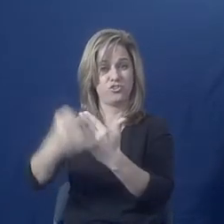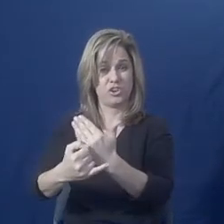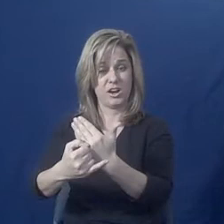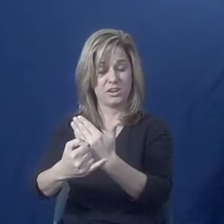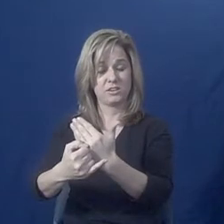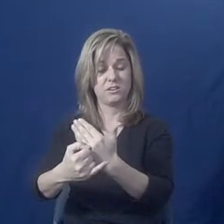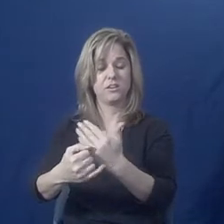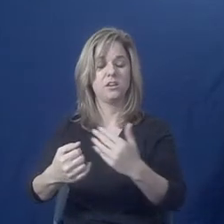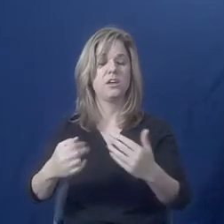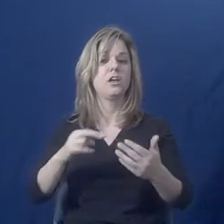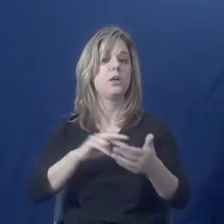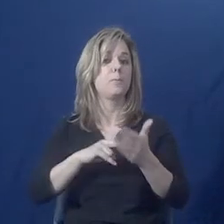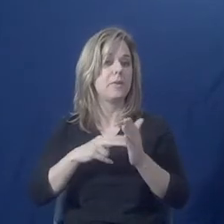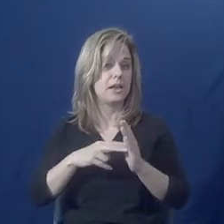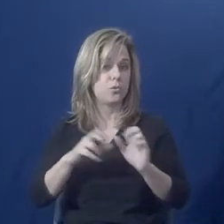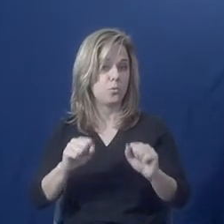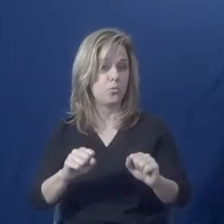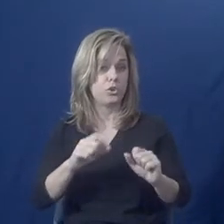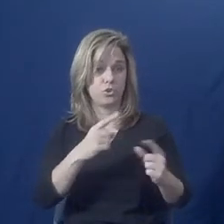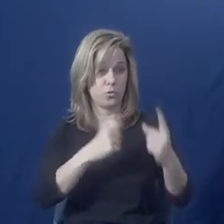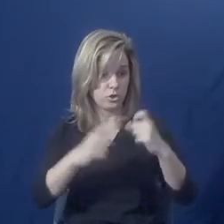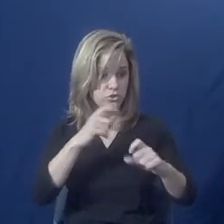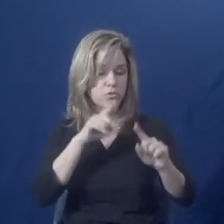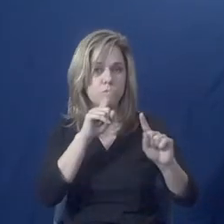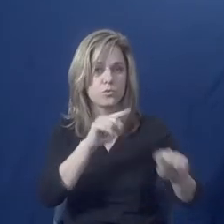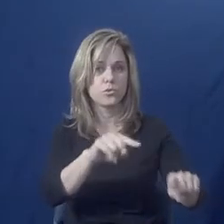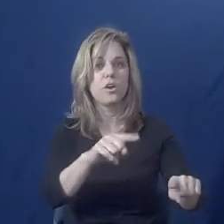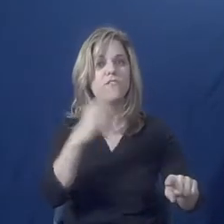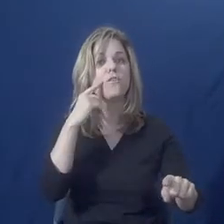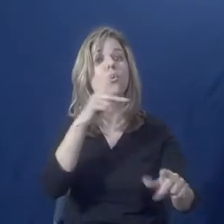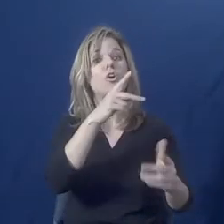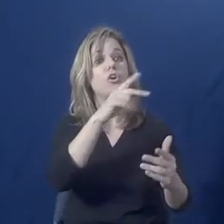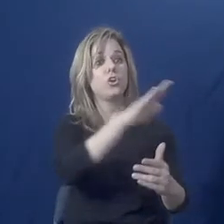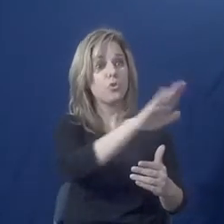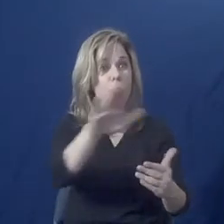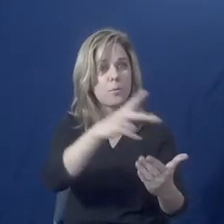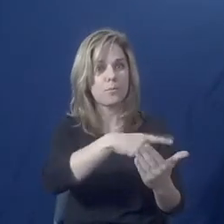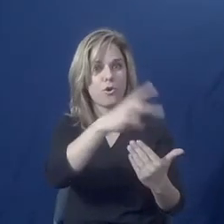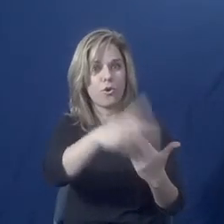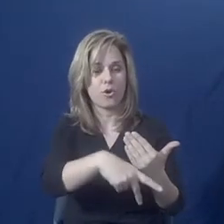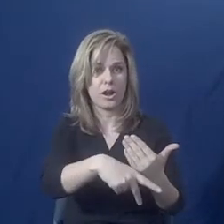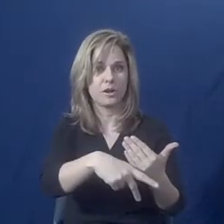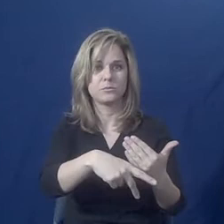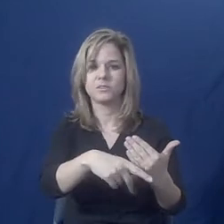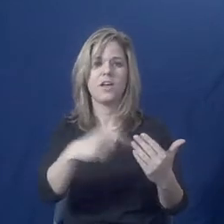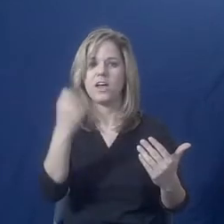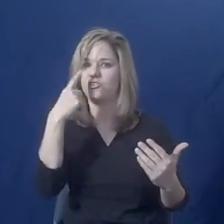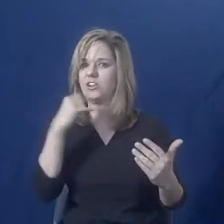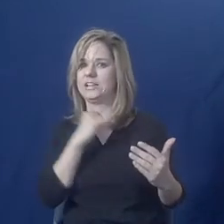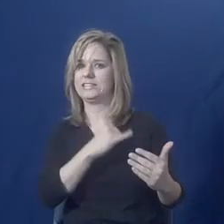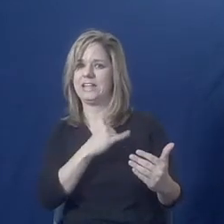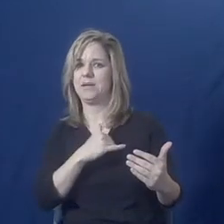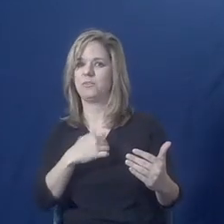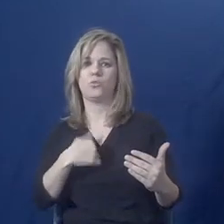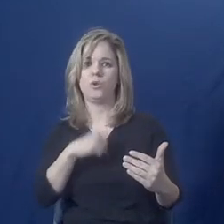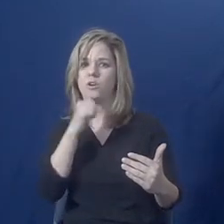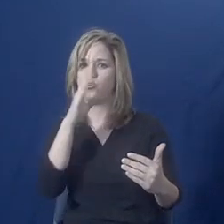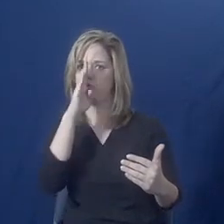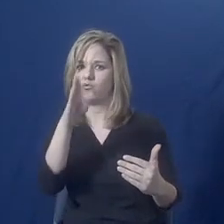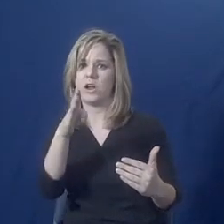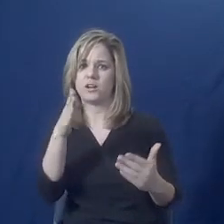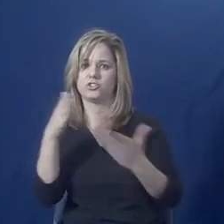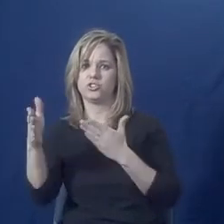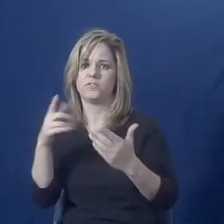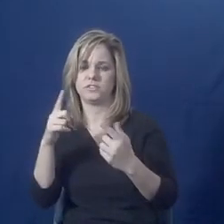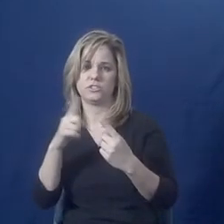working with survivors. We also don't provide direct services to survivors, but we work with programs and communities so that they